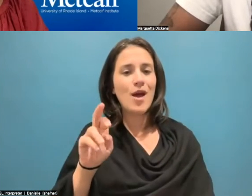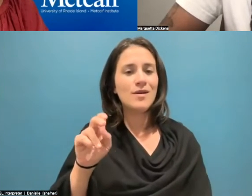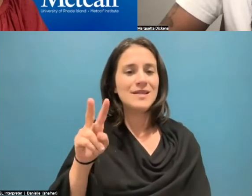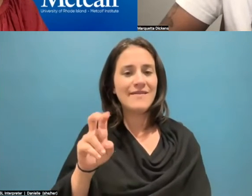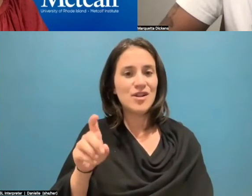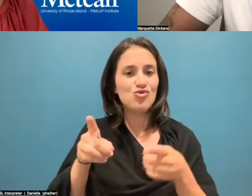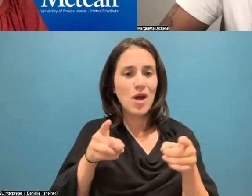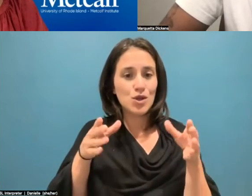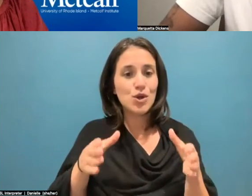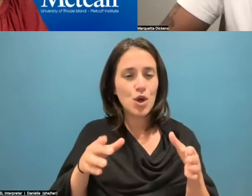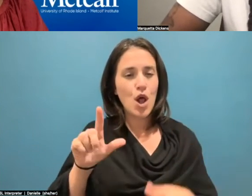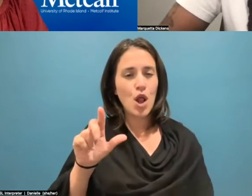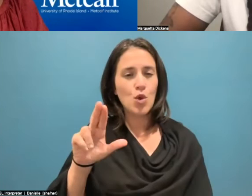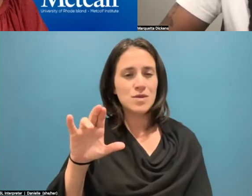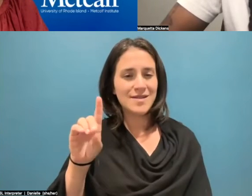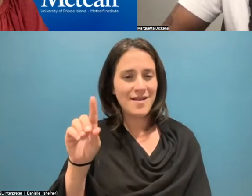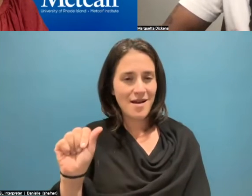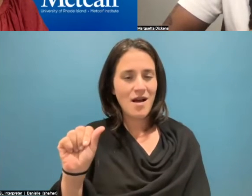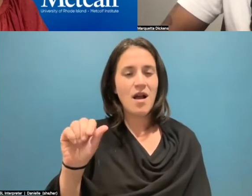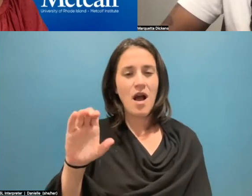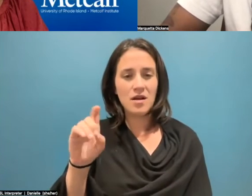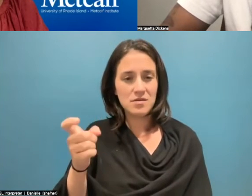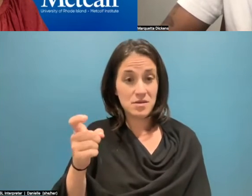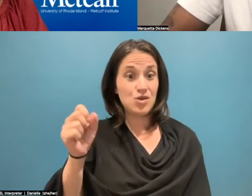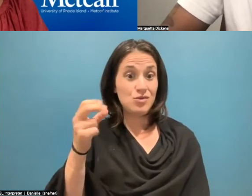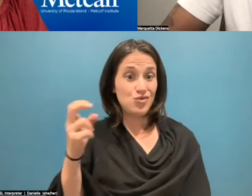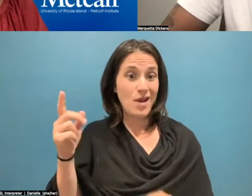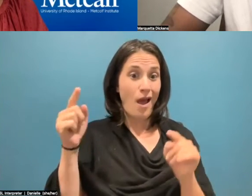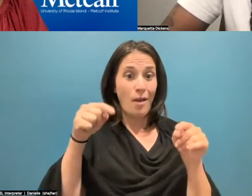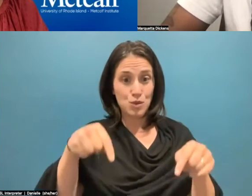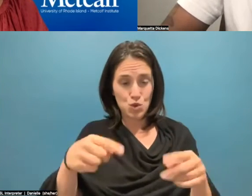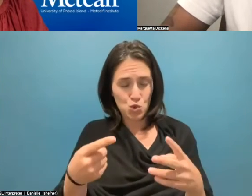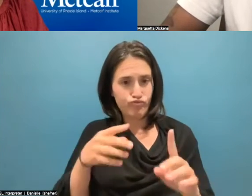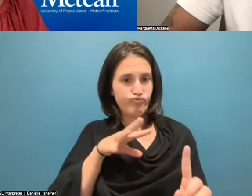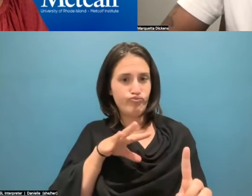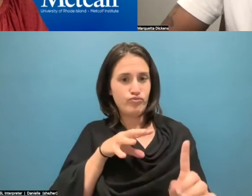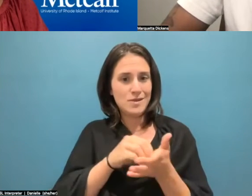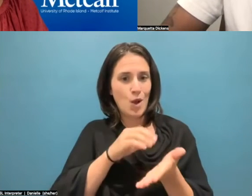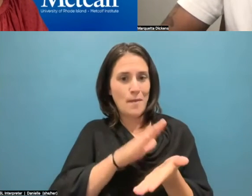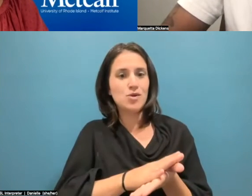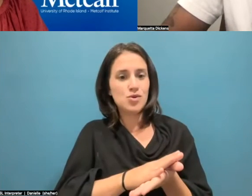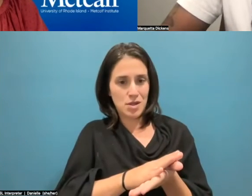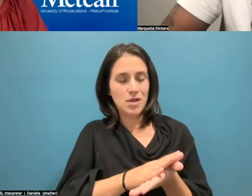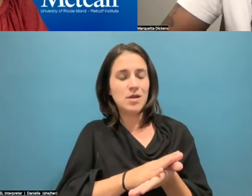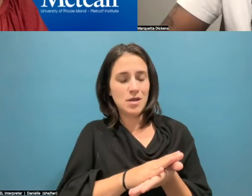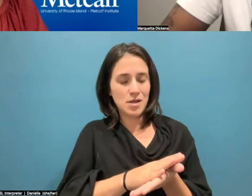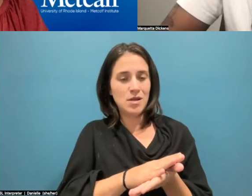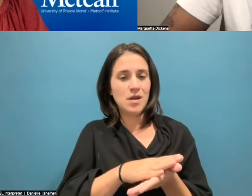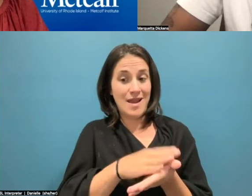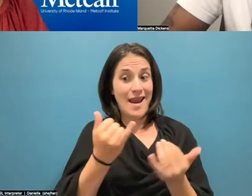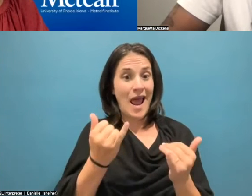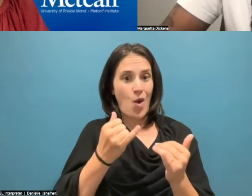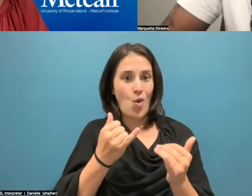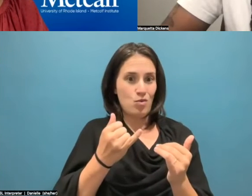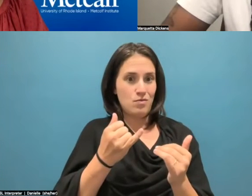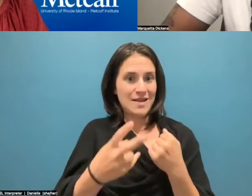actually came out and did a documentary that was a part of our PBS. And it is archived now at Duke University, and more Black